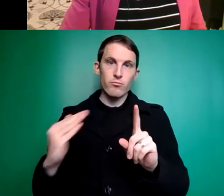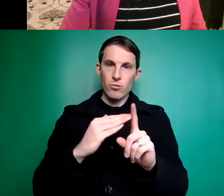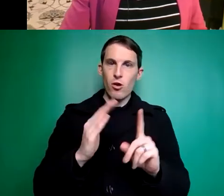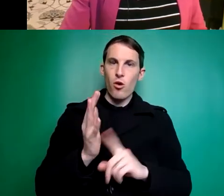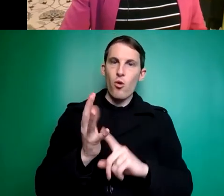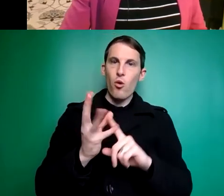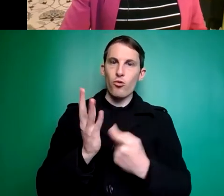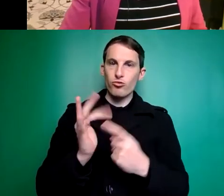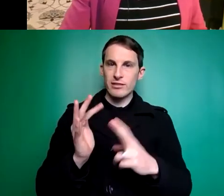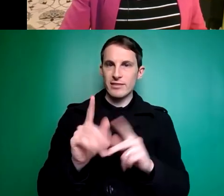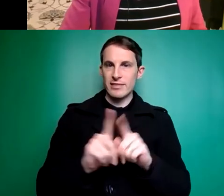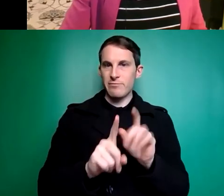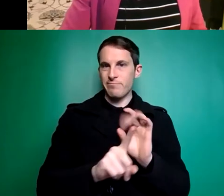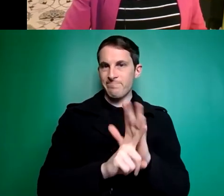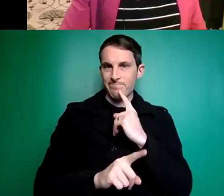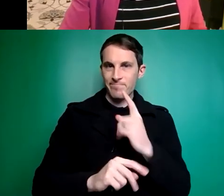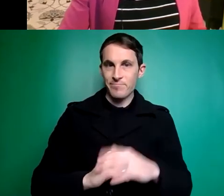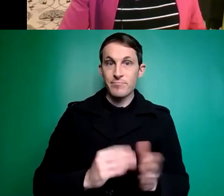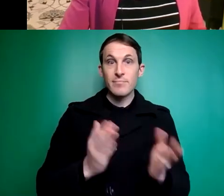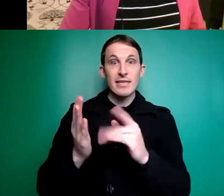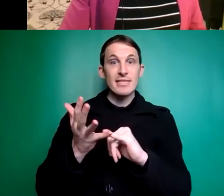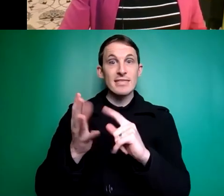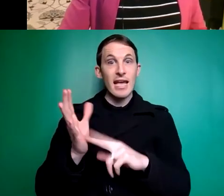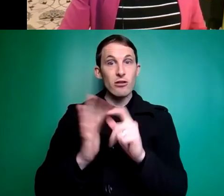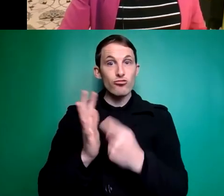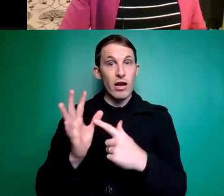as Lauren said yeah um Sandra other questions please